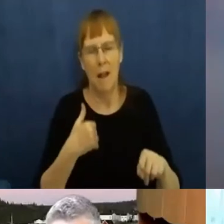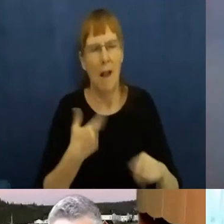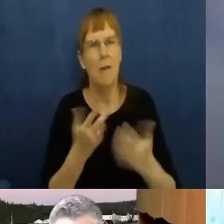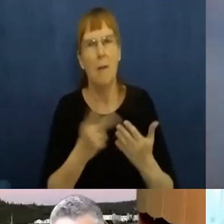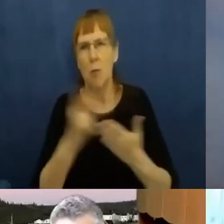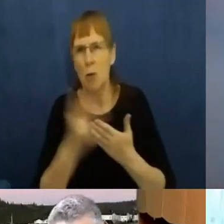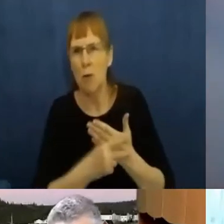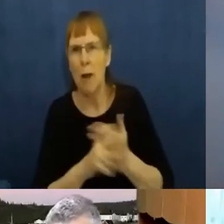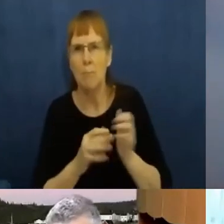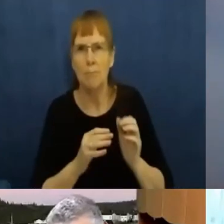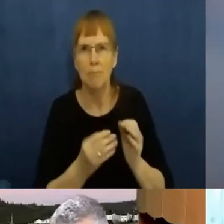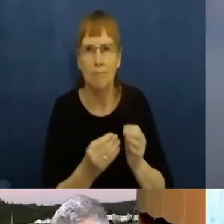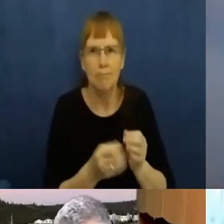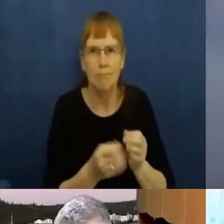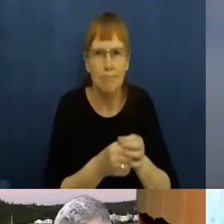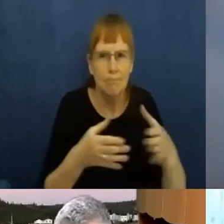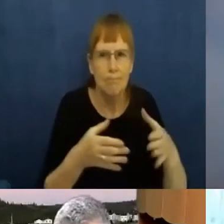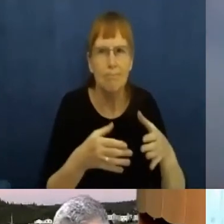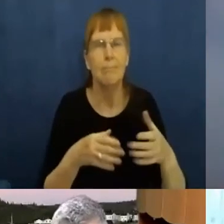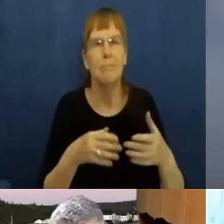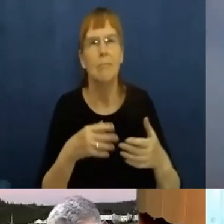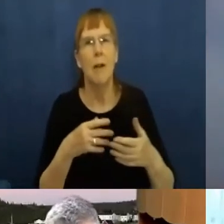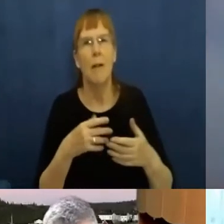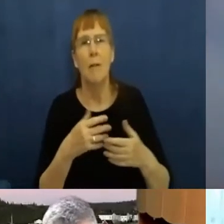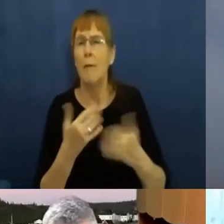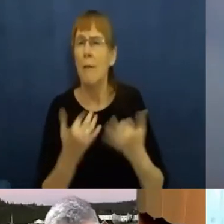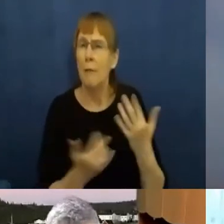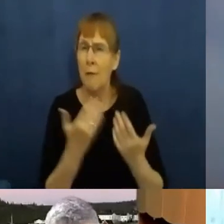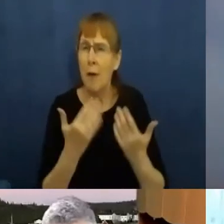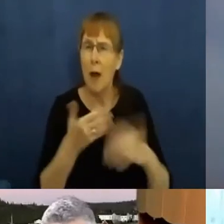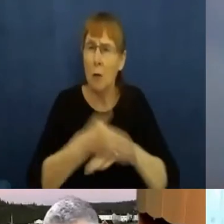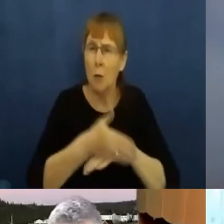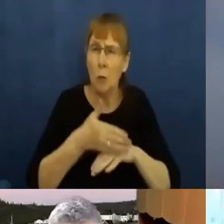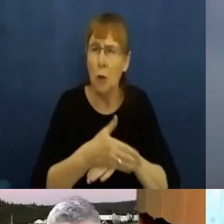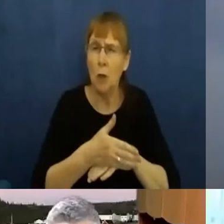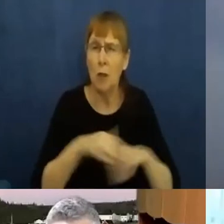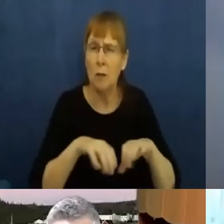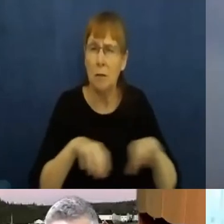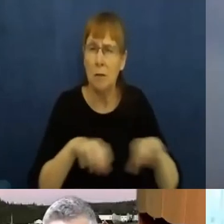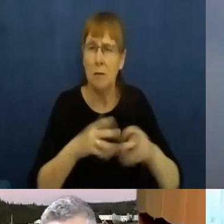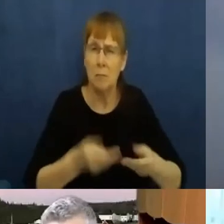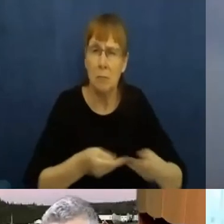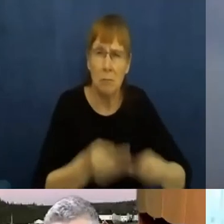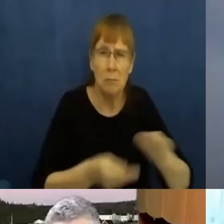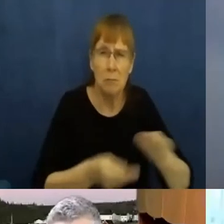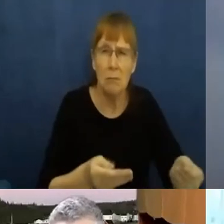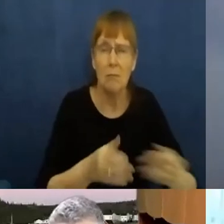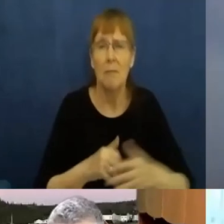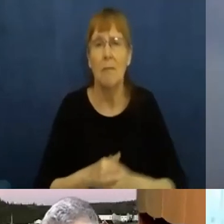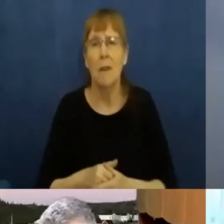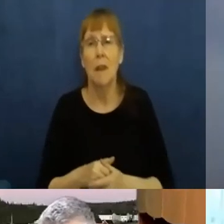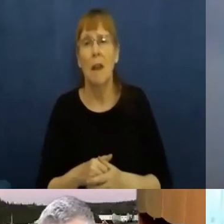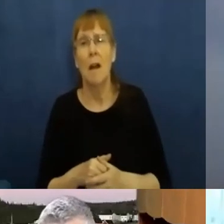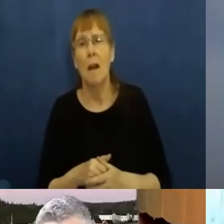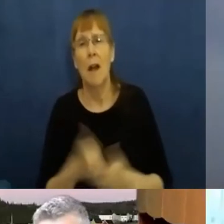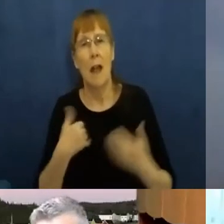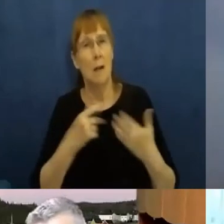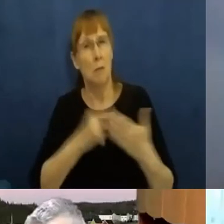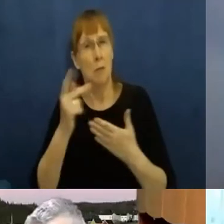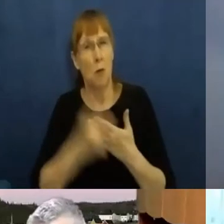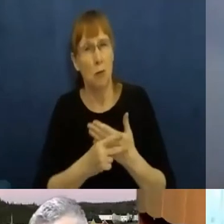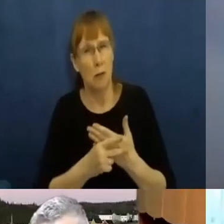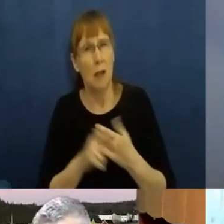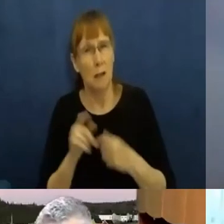harvester support programs. Uh, one mask per person project where local